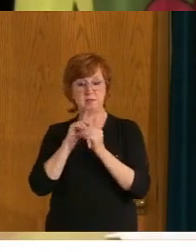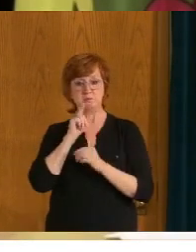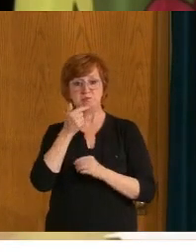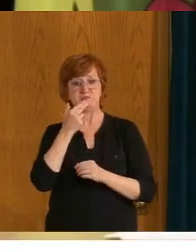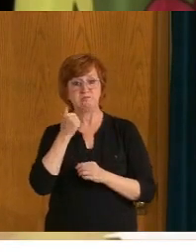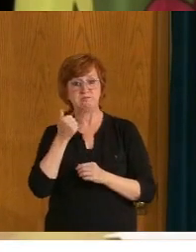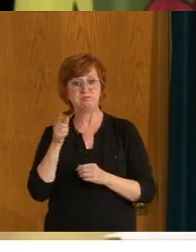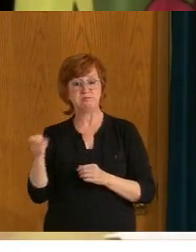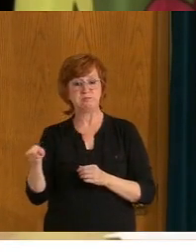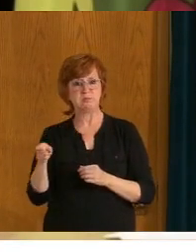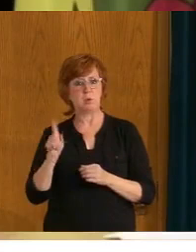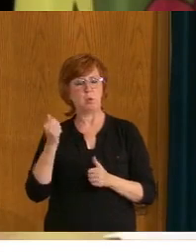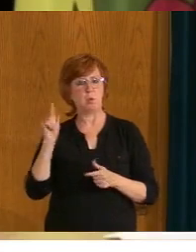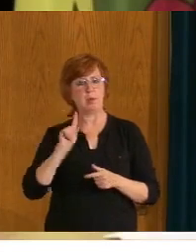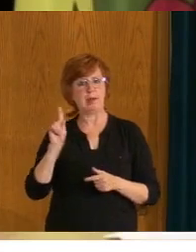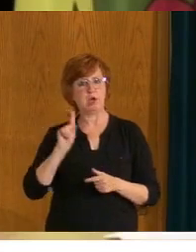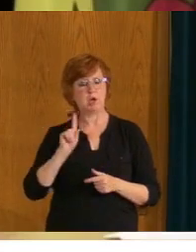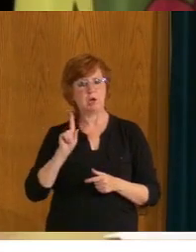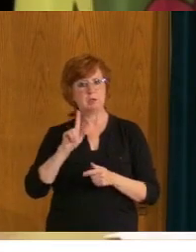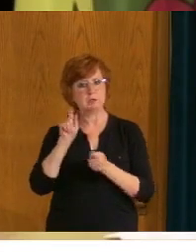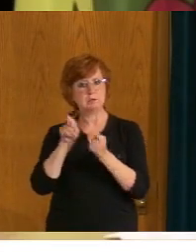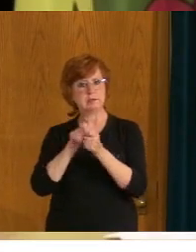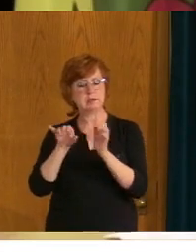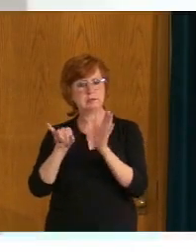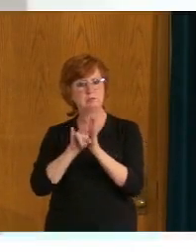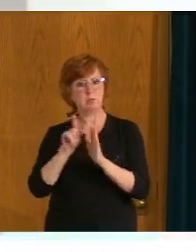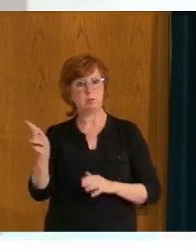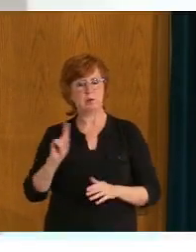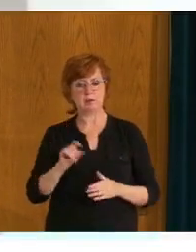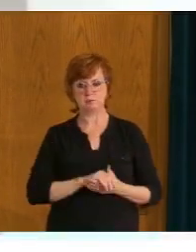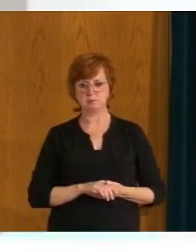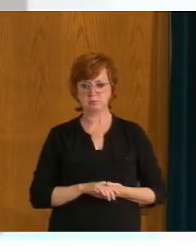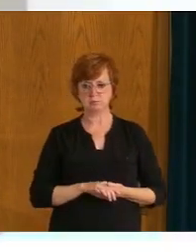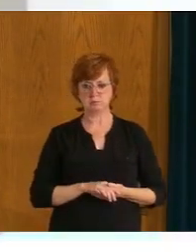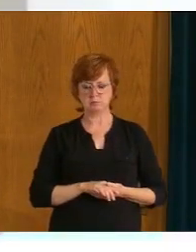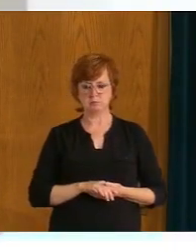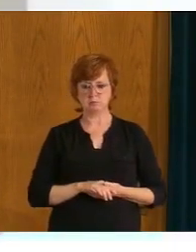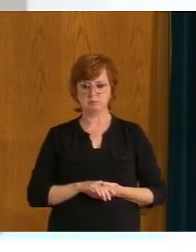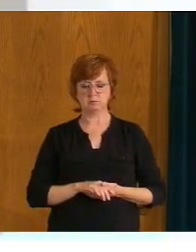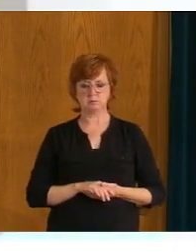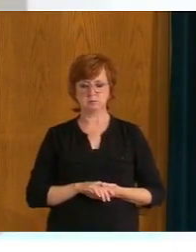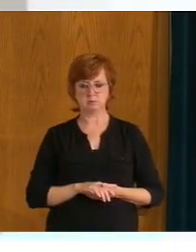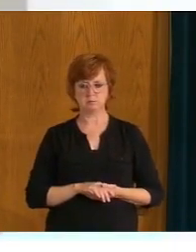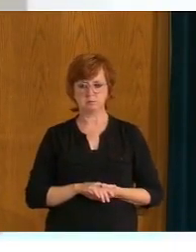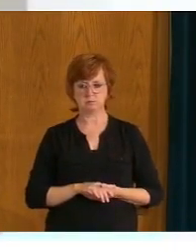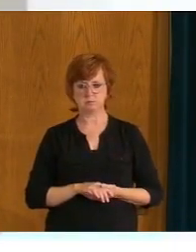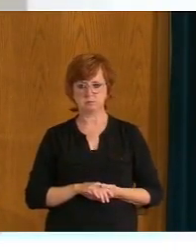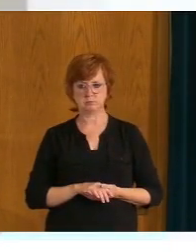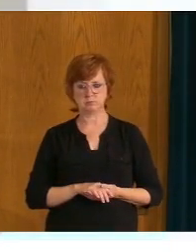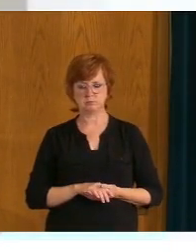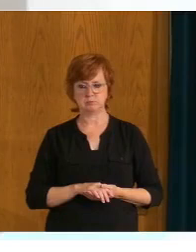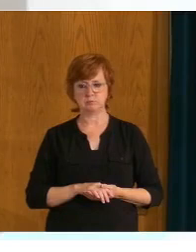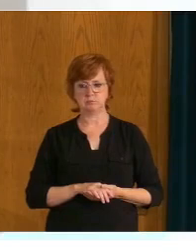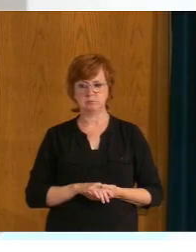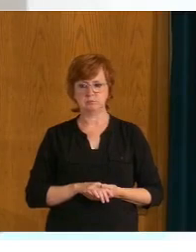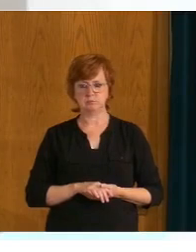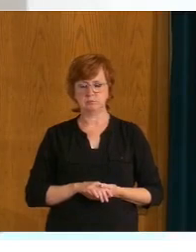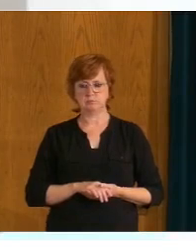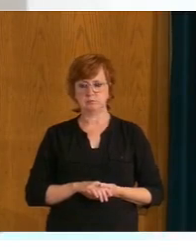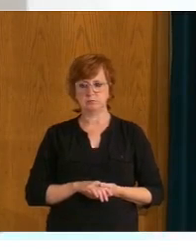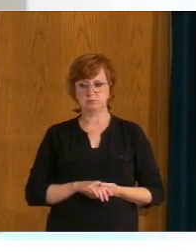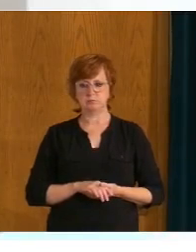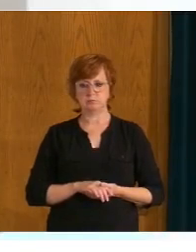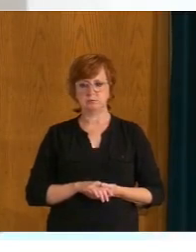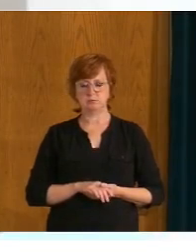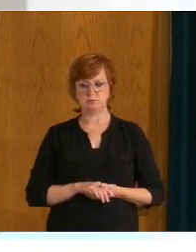Dr. Shahab, any comment on that? So maybe I can make some initial comments. like I said, there's actually,